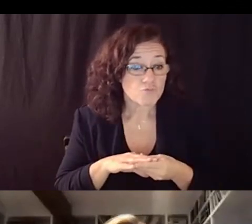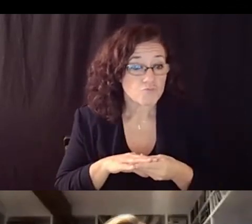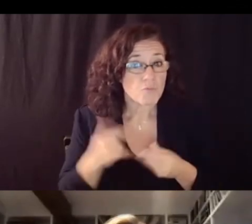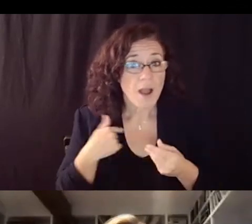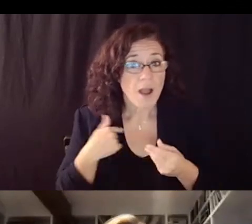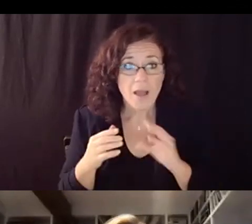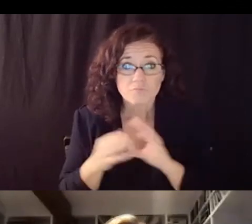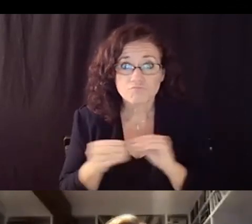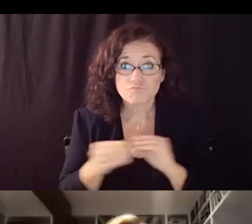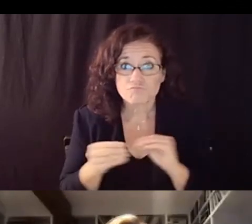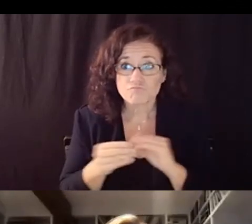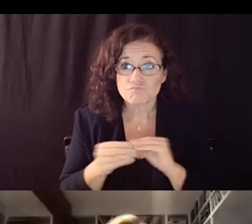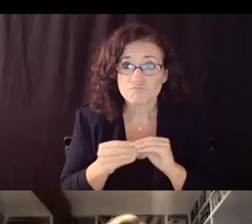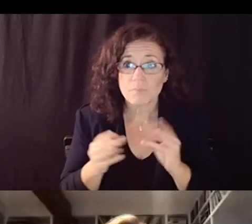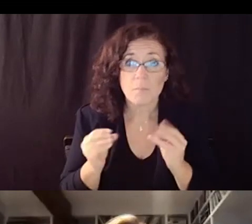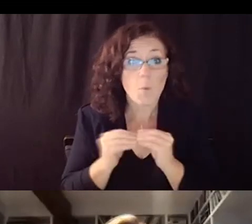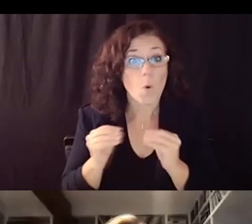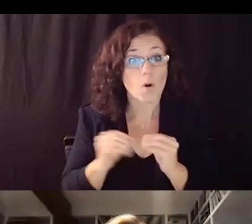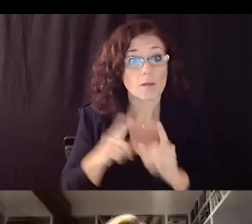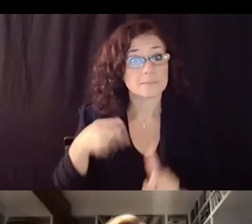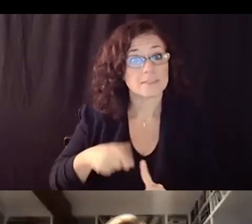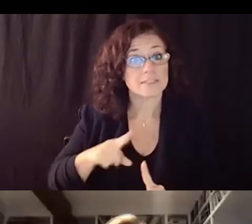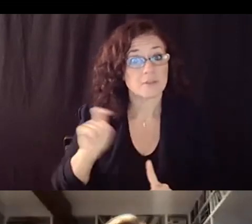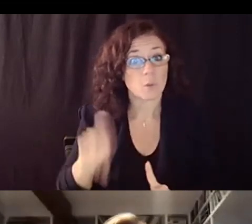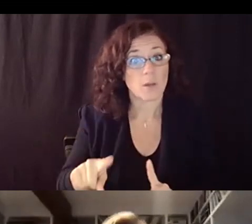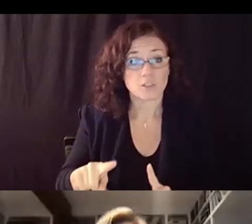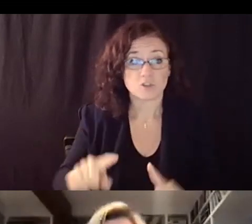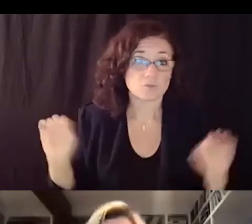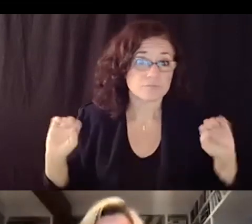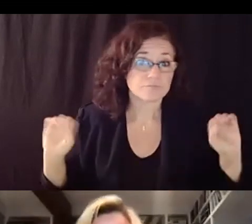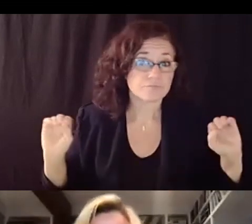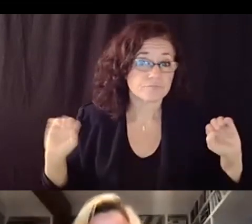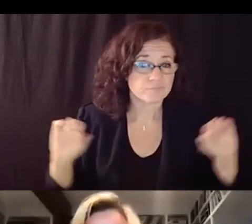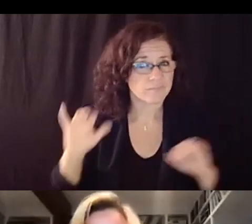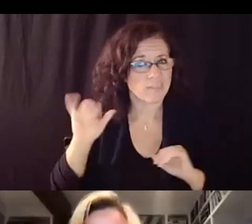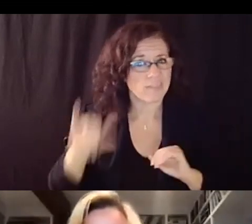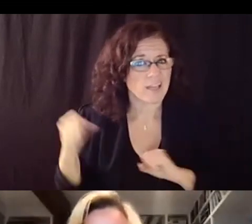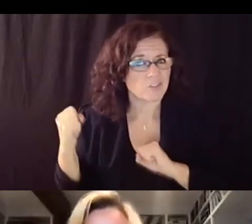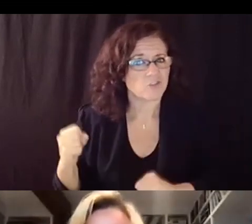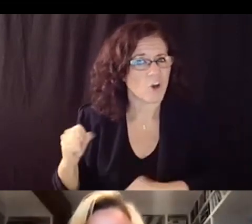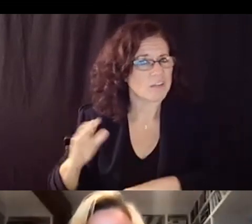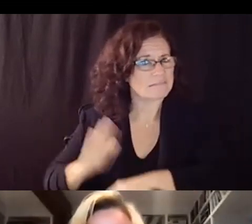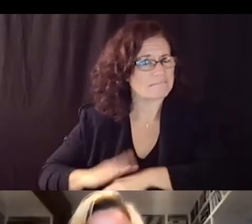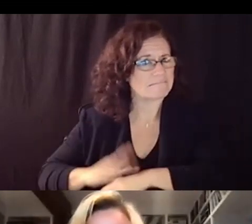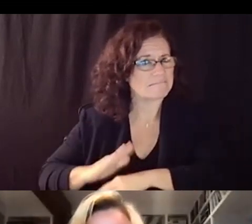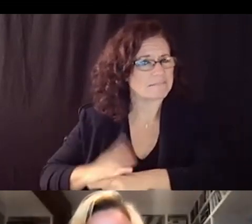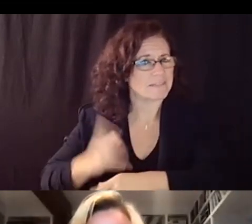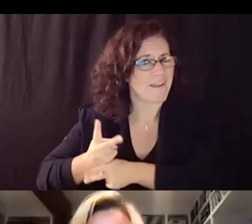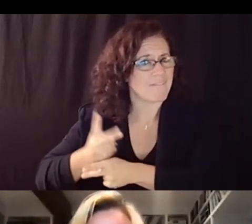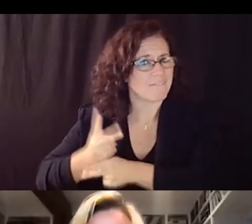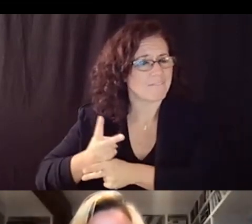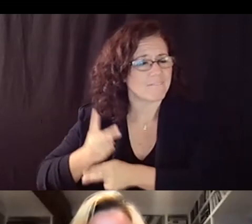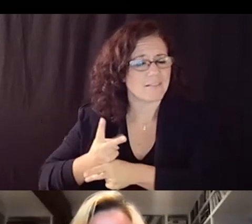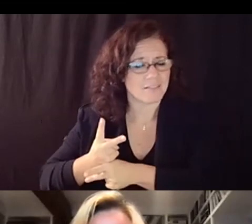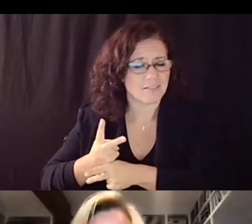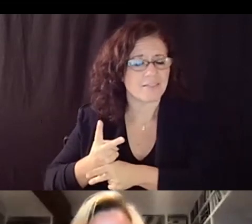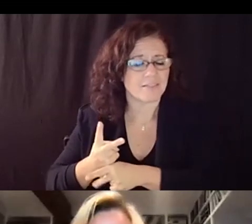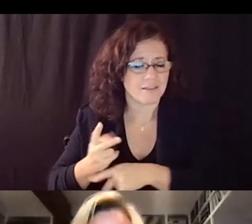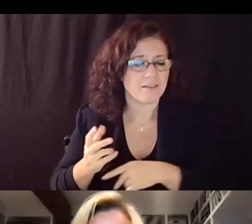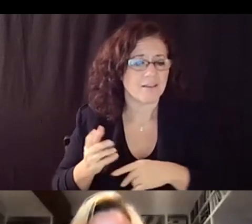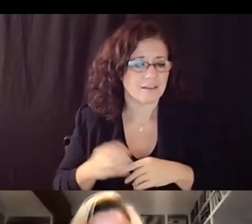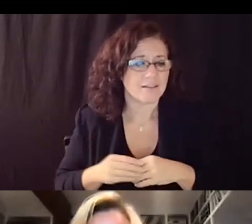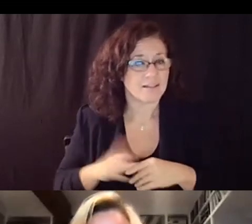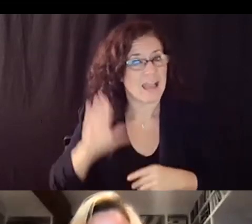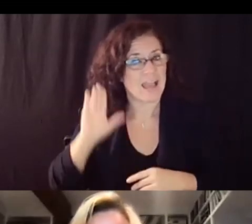specific questions just um just that strong cautionary note that i i know that